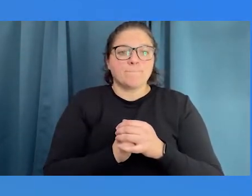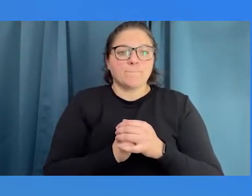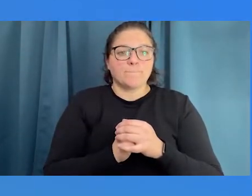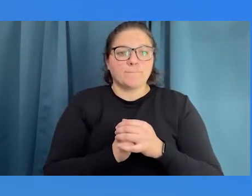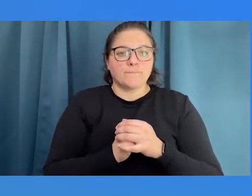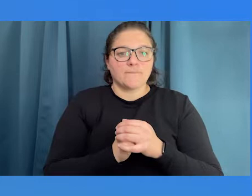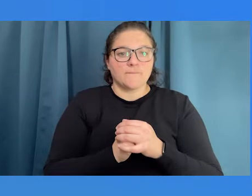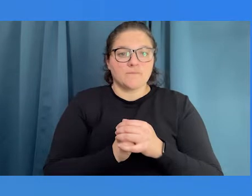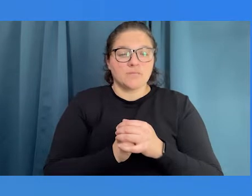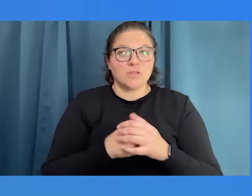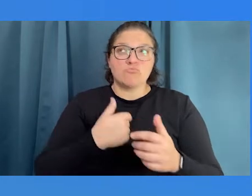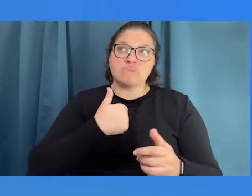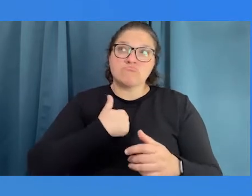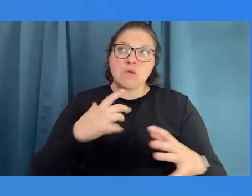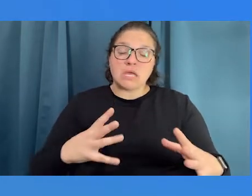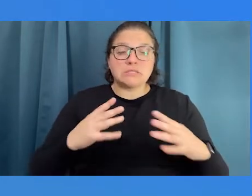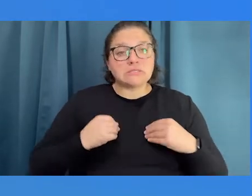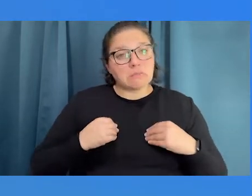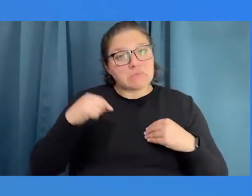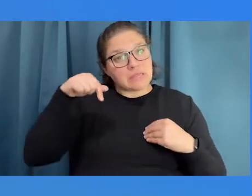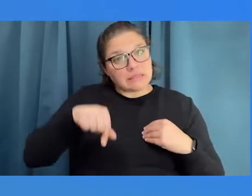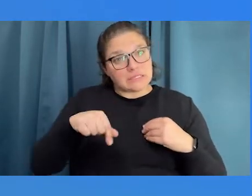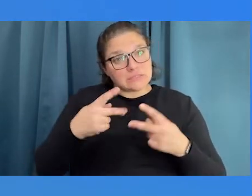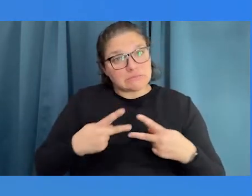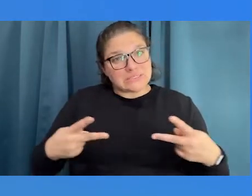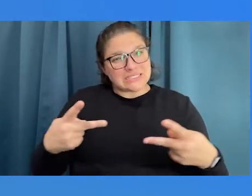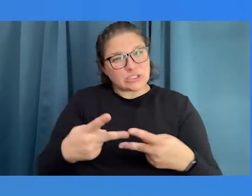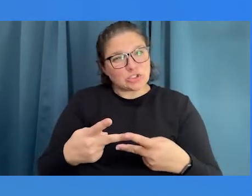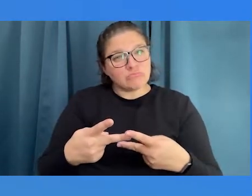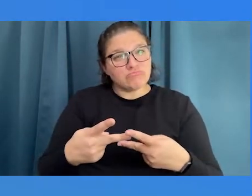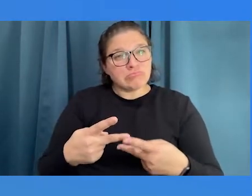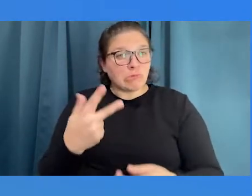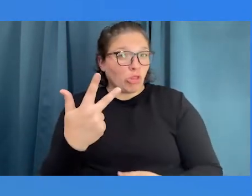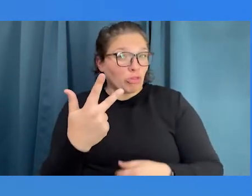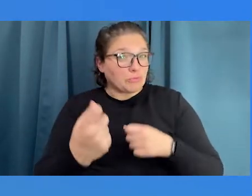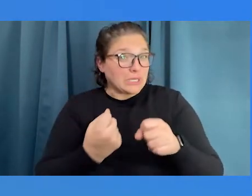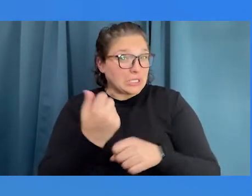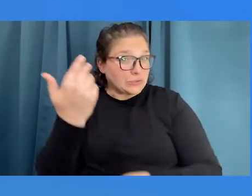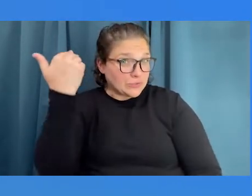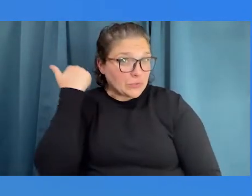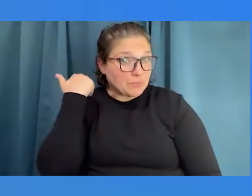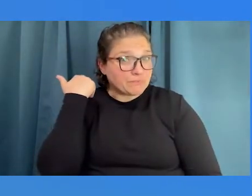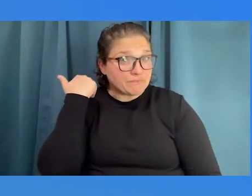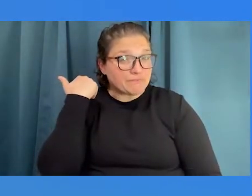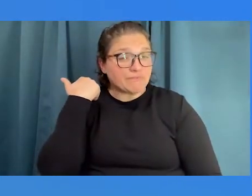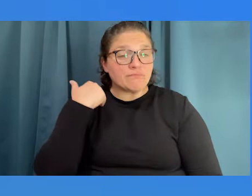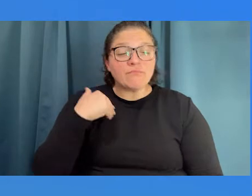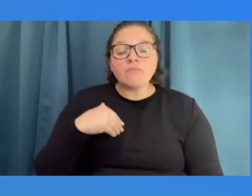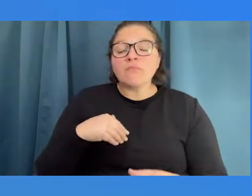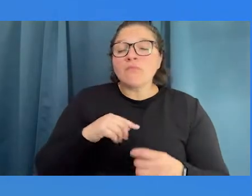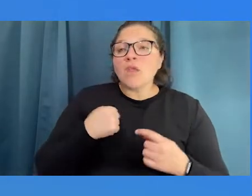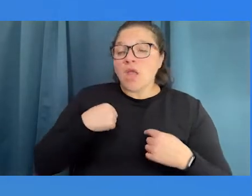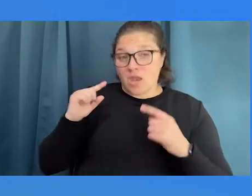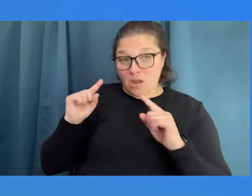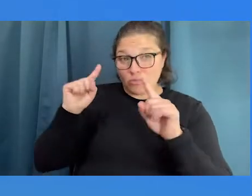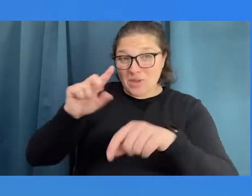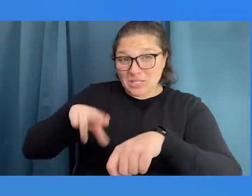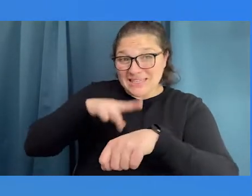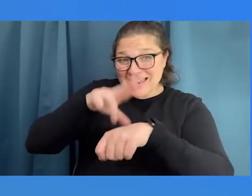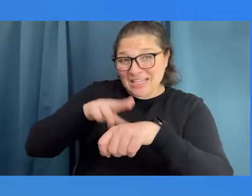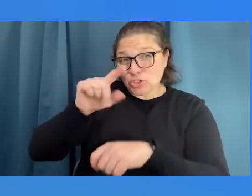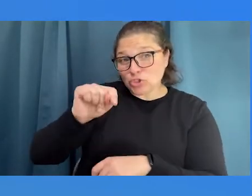So I came on board in this position a little over three years ago, and I attended a